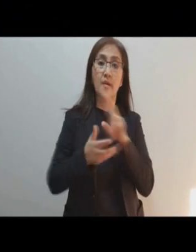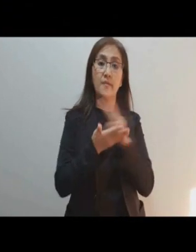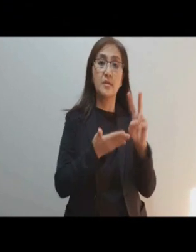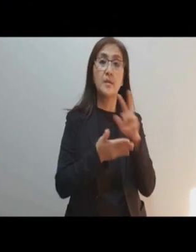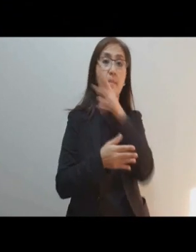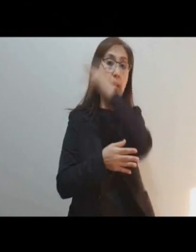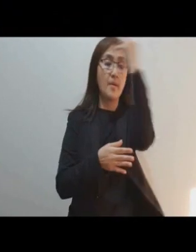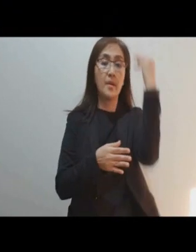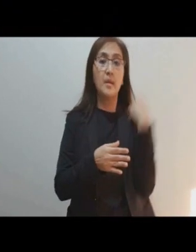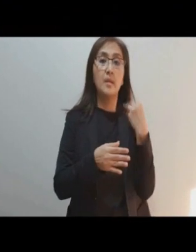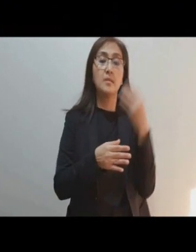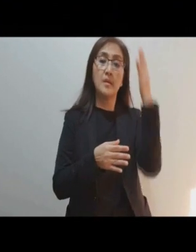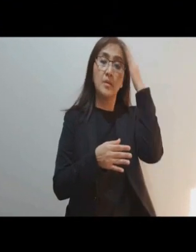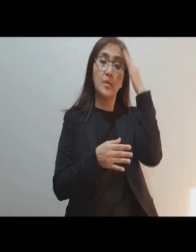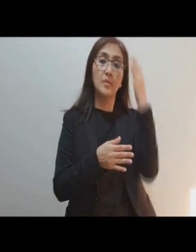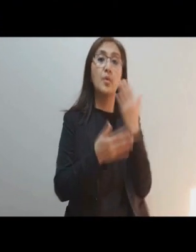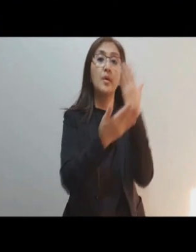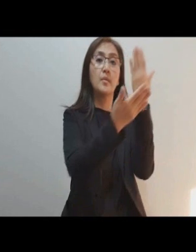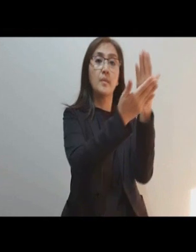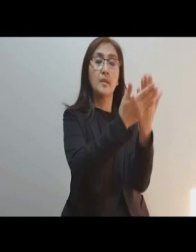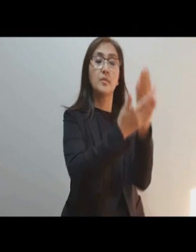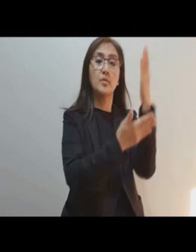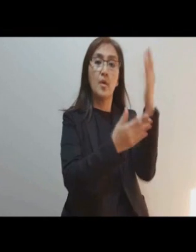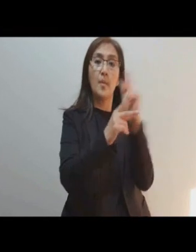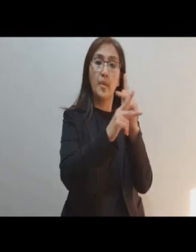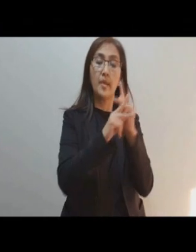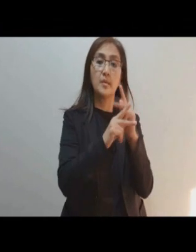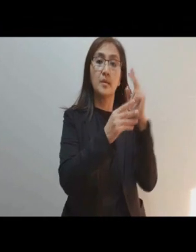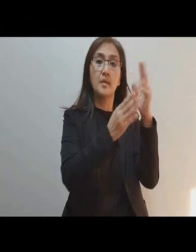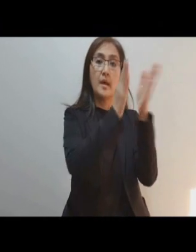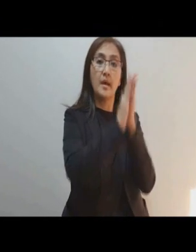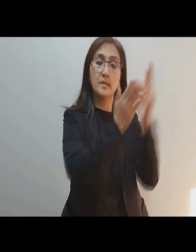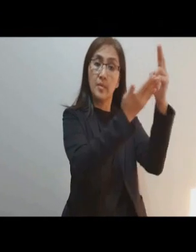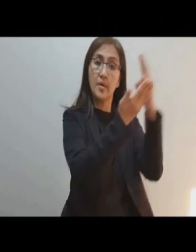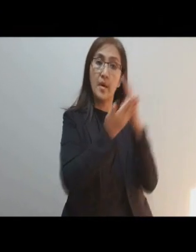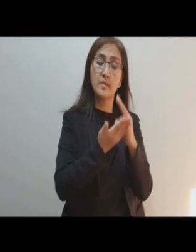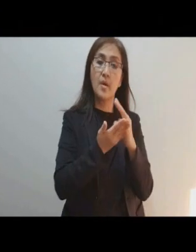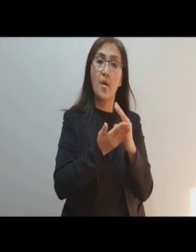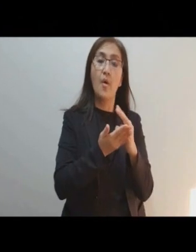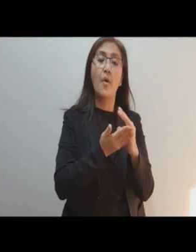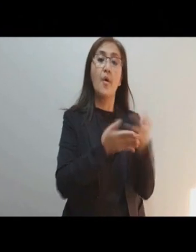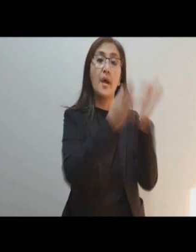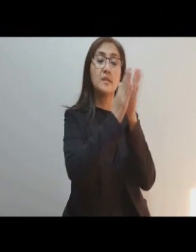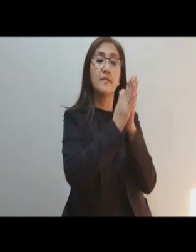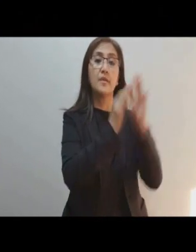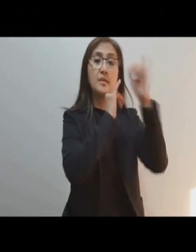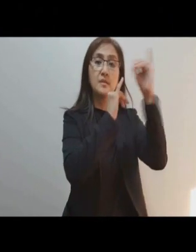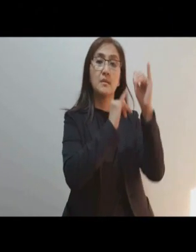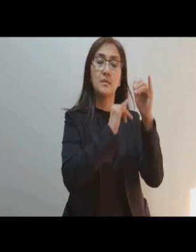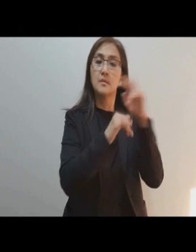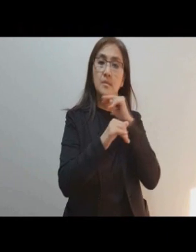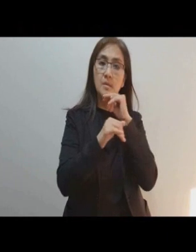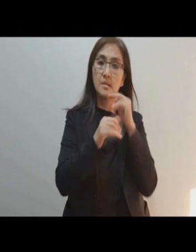never was it known, that anyone who fled to your protection, implored your help, or sought your intercession was left